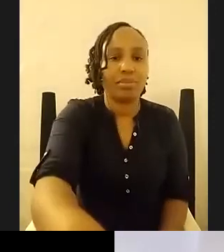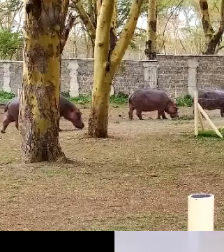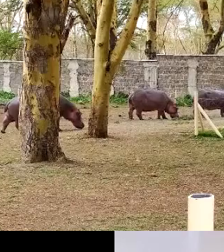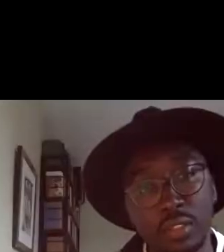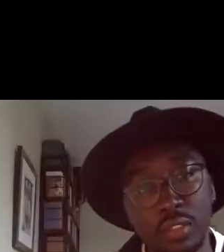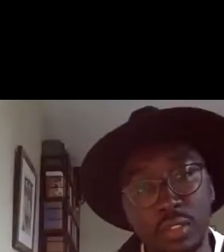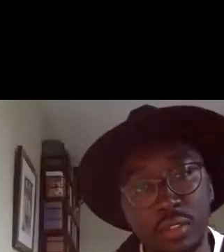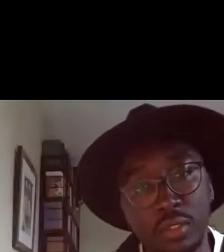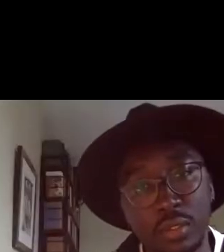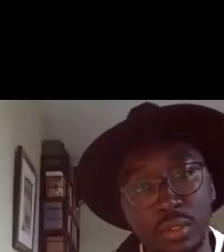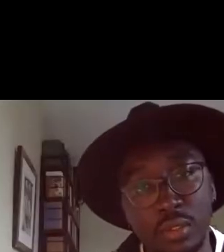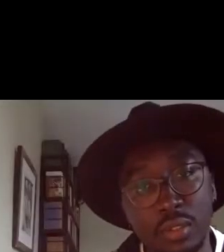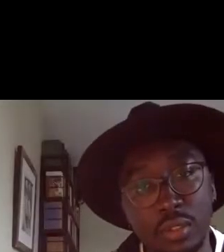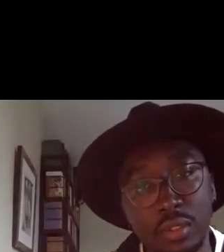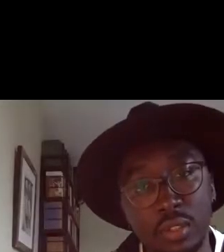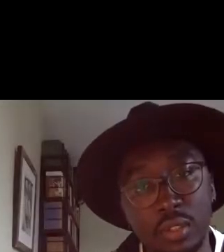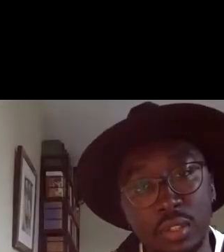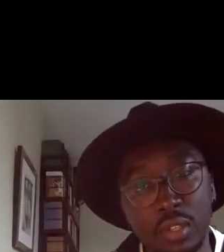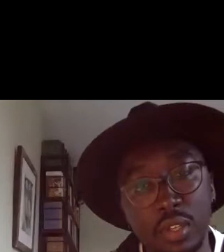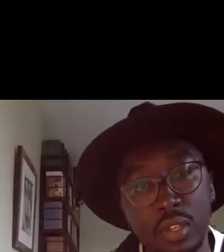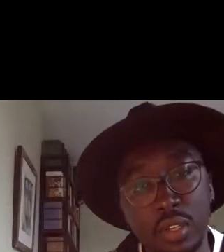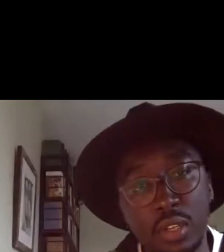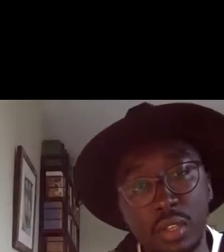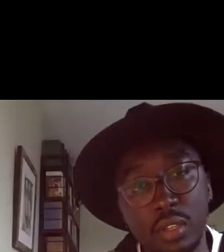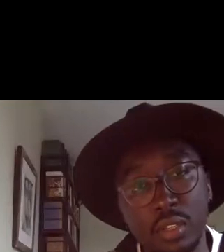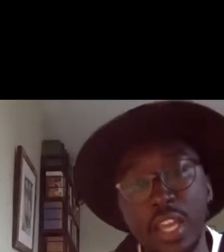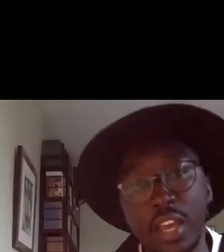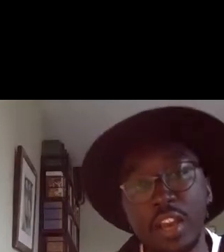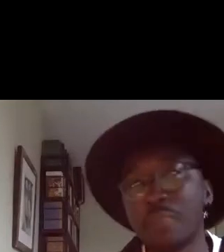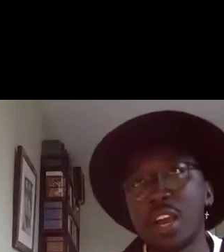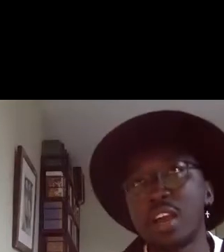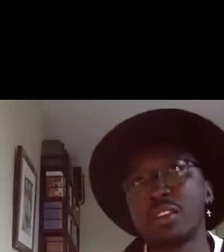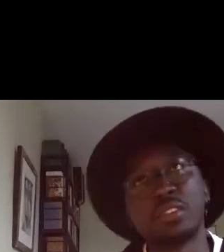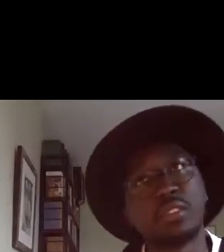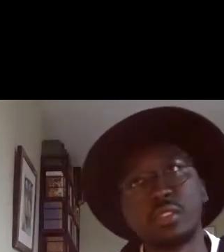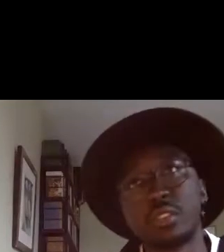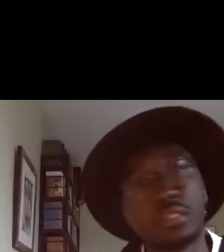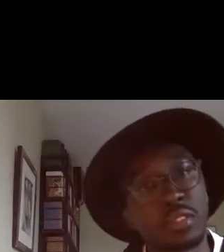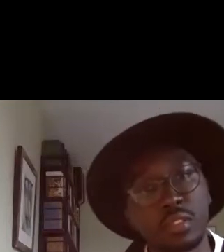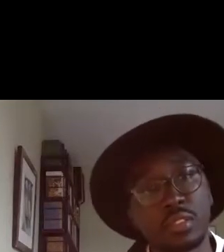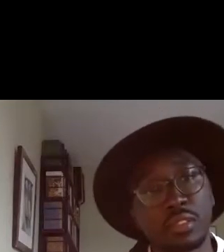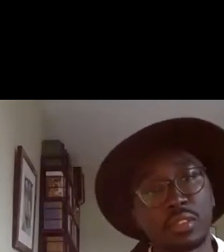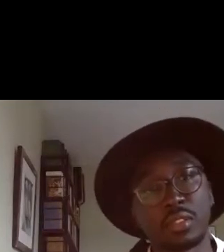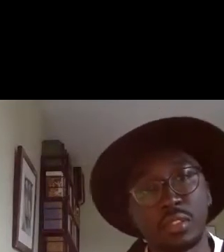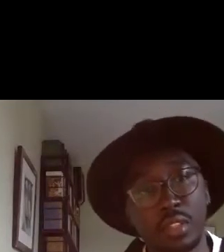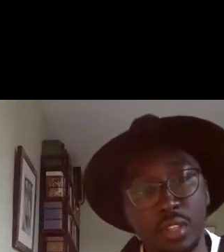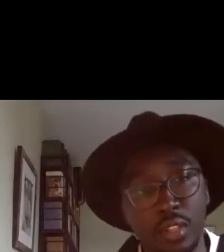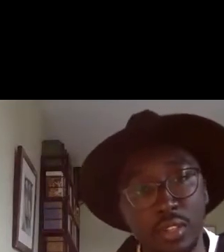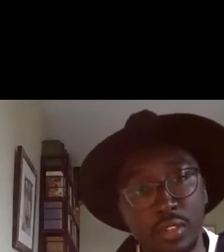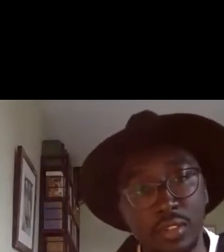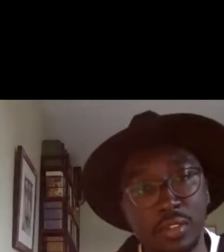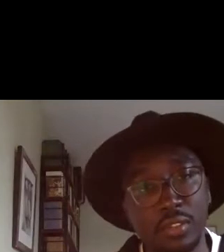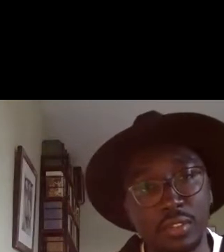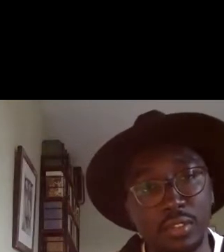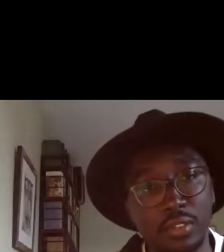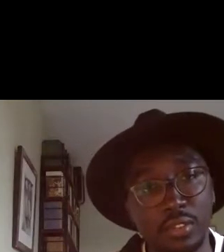wonderful to it's wonderful to just be part of this community in some way and so for me like meeting you and zukiswa those things change the